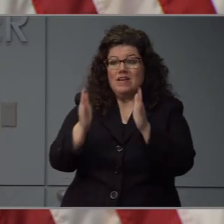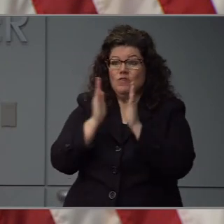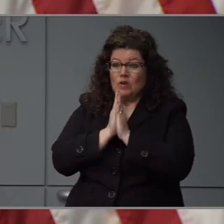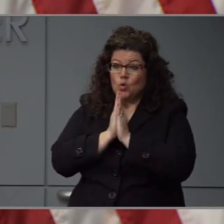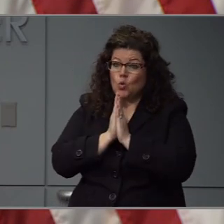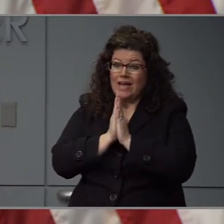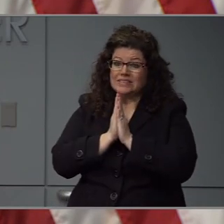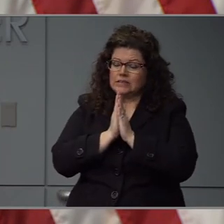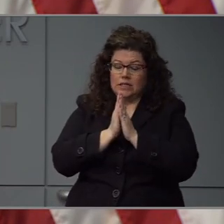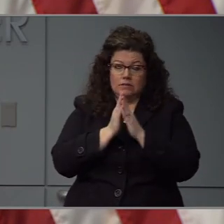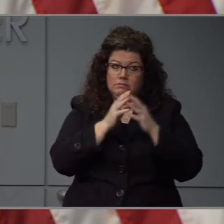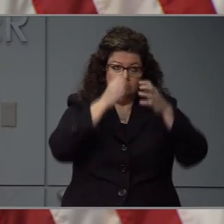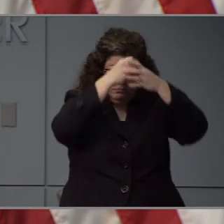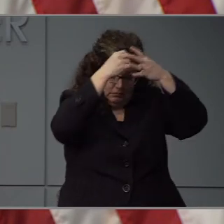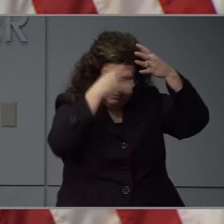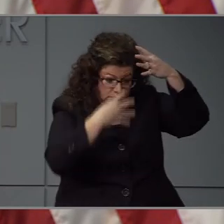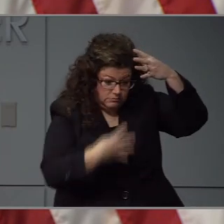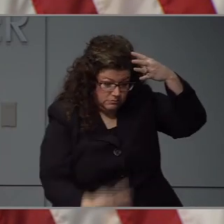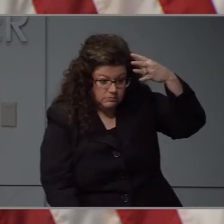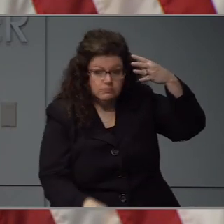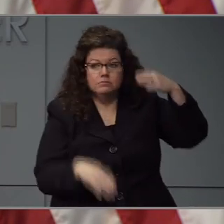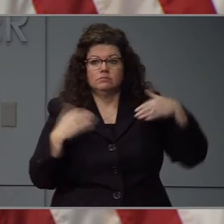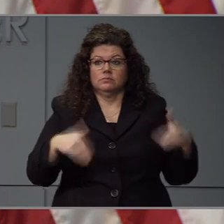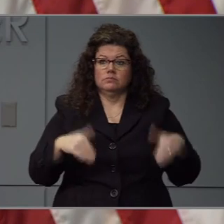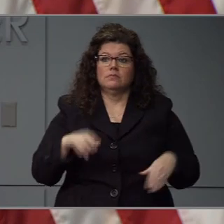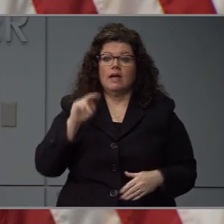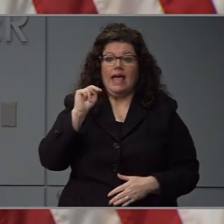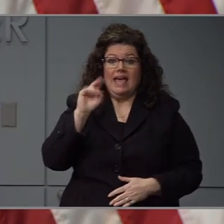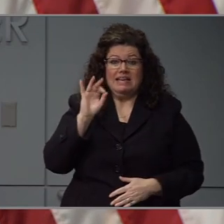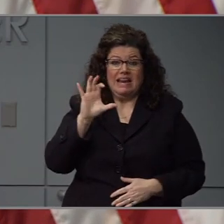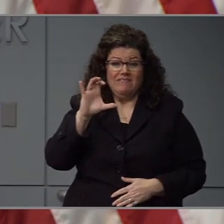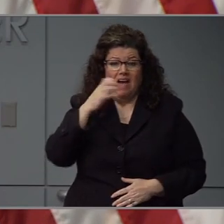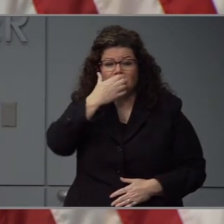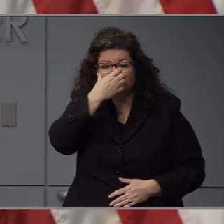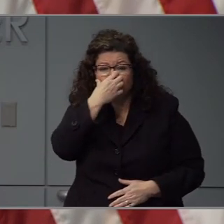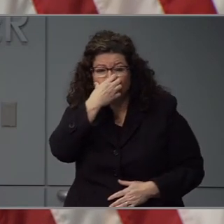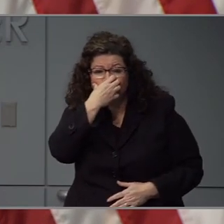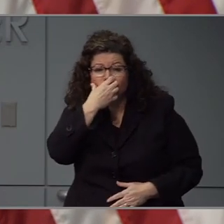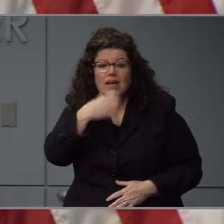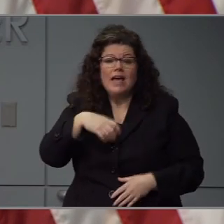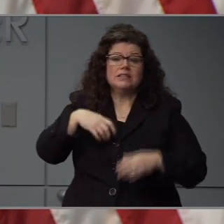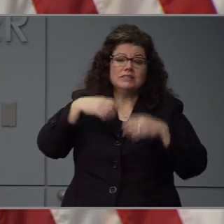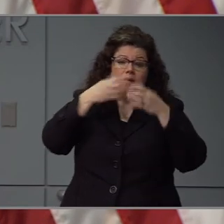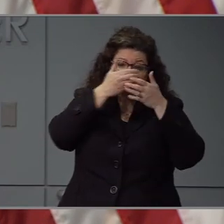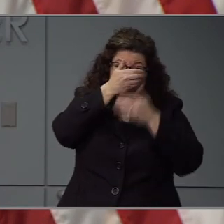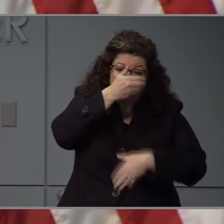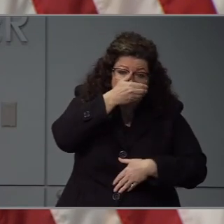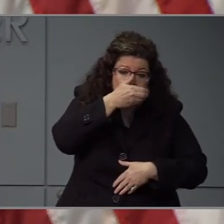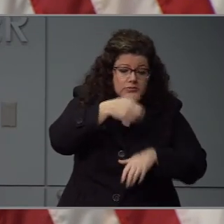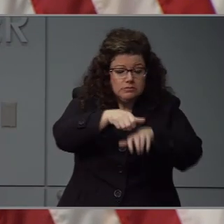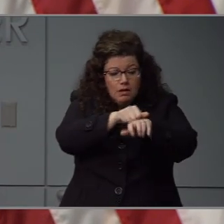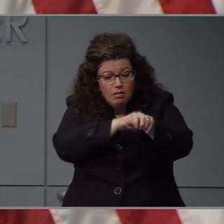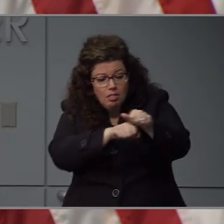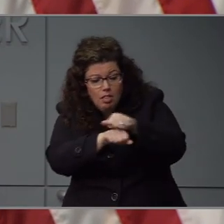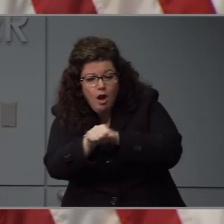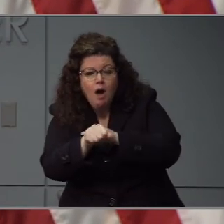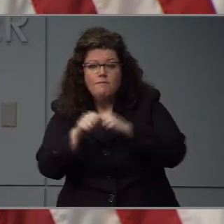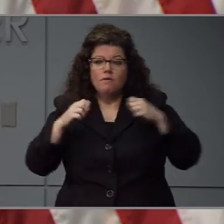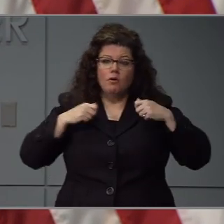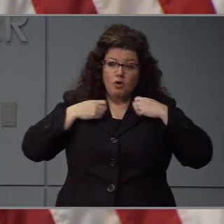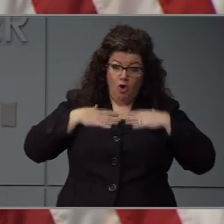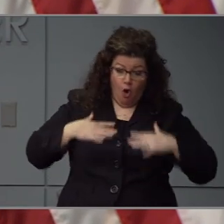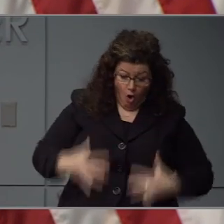following items from the National Stockpile. N95 masks, procedure masks, gowns, gloves, face shields, and coveralls.